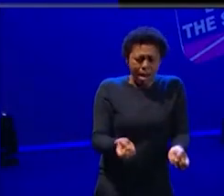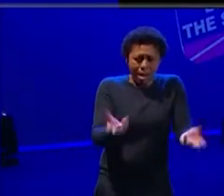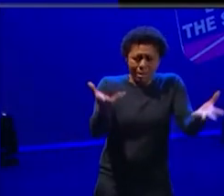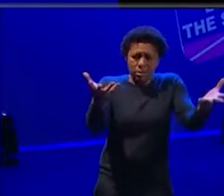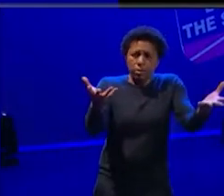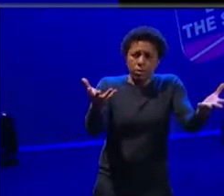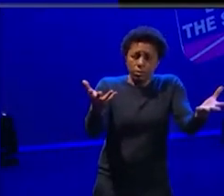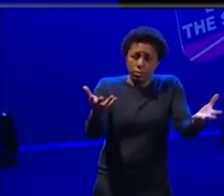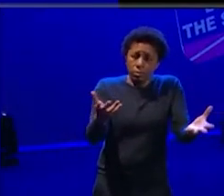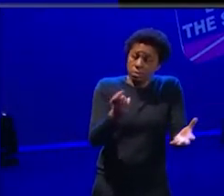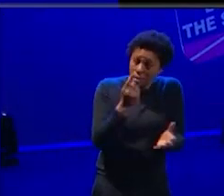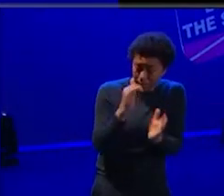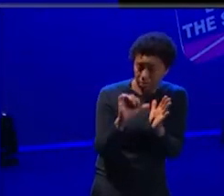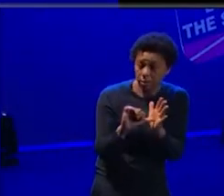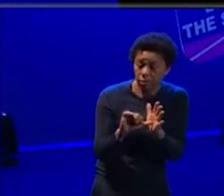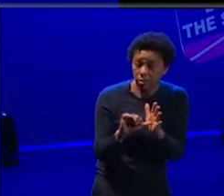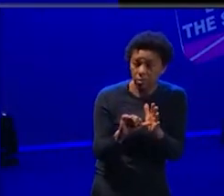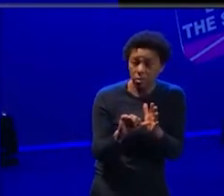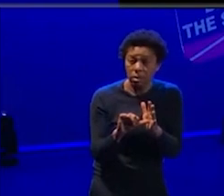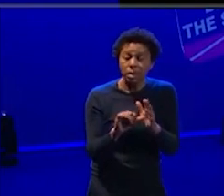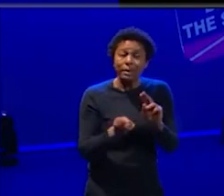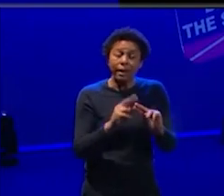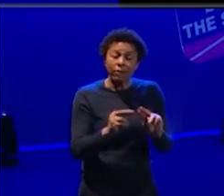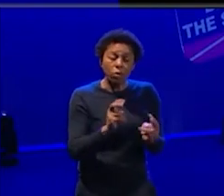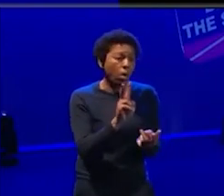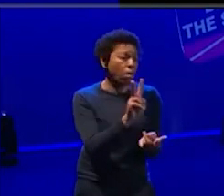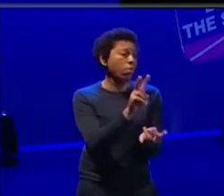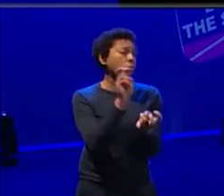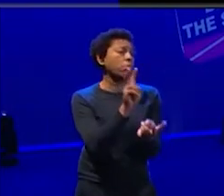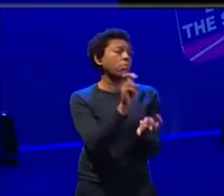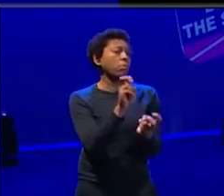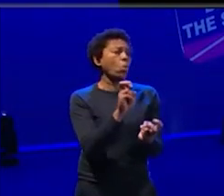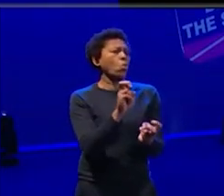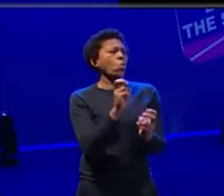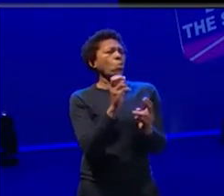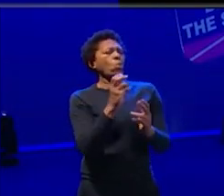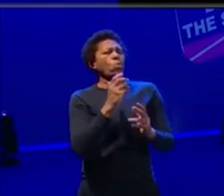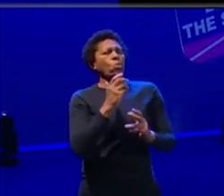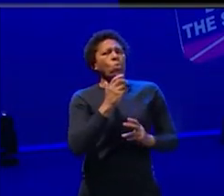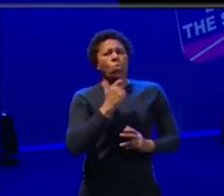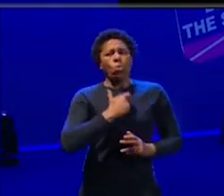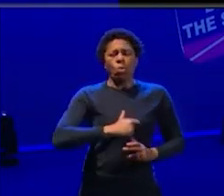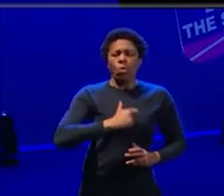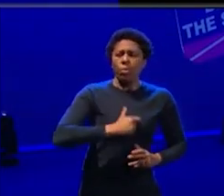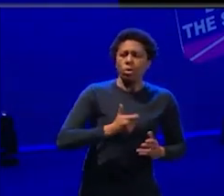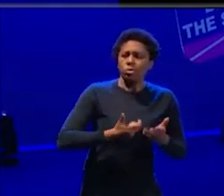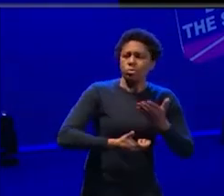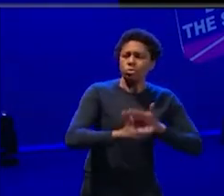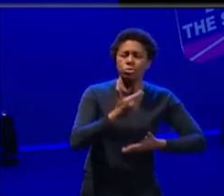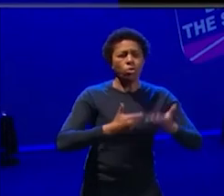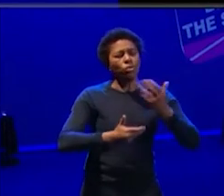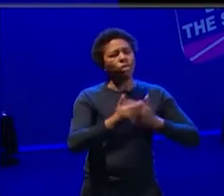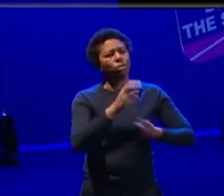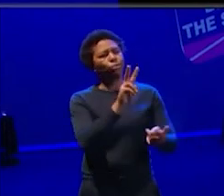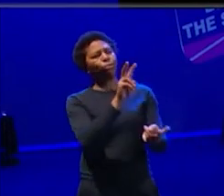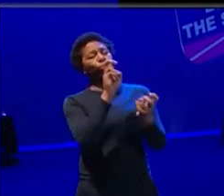um, an incredibly difficult thing when you're hearing really personal stories. Um, and, uh, and certainly,